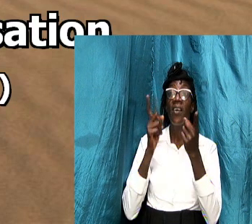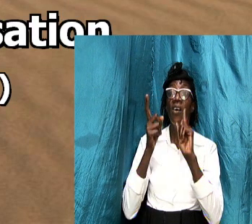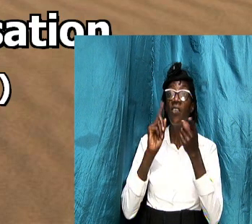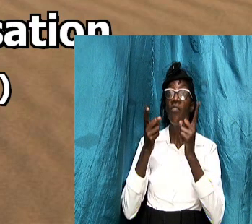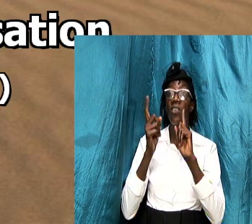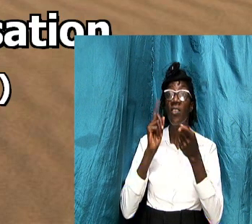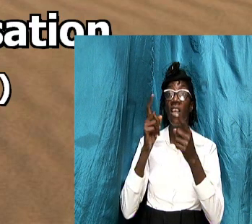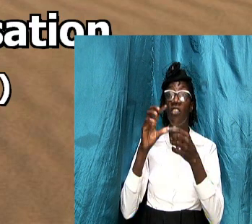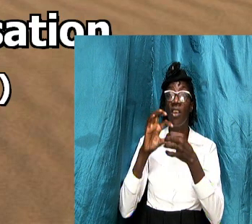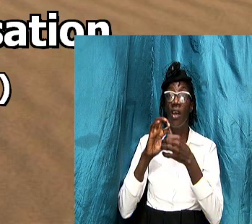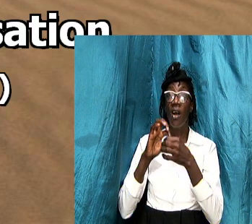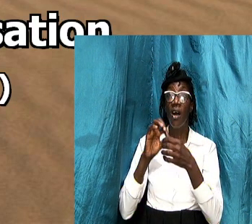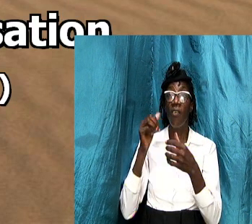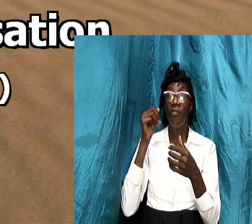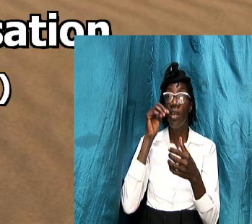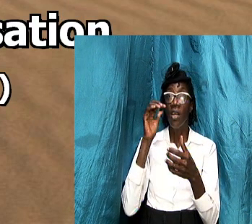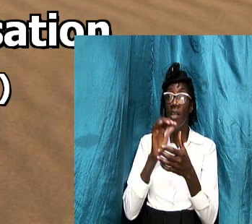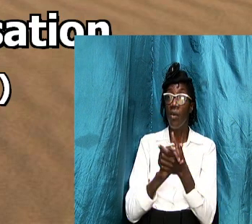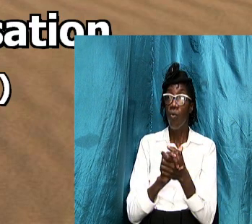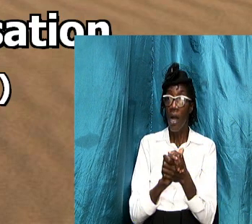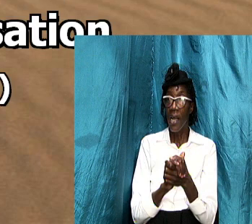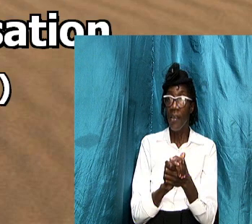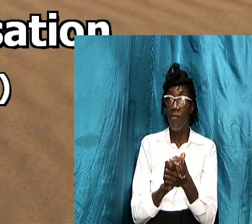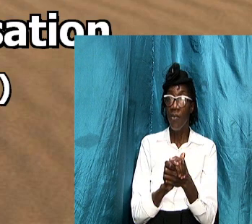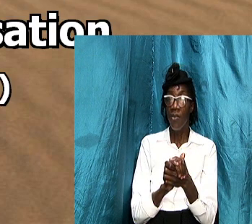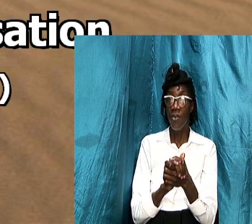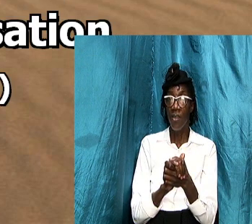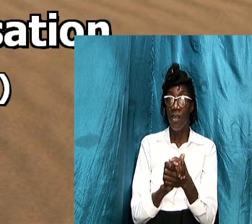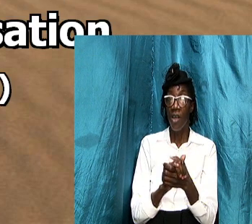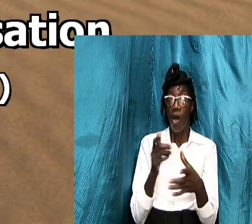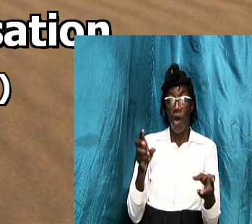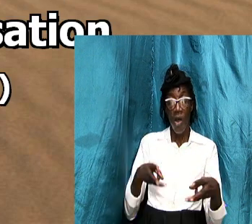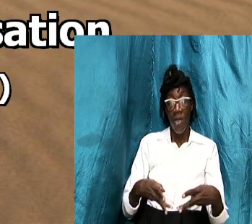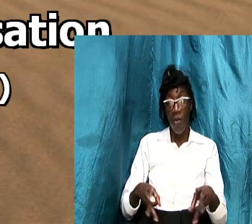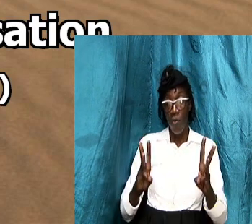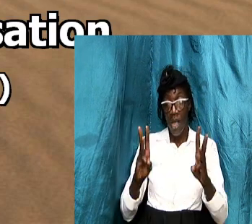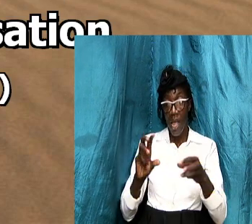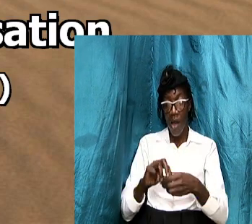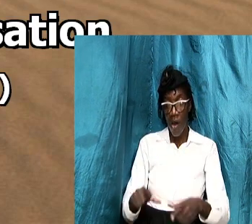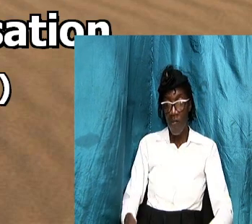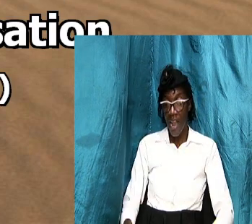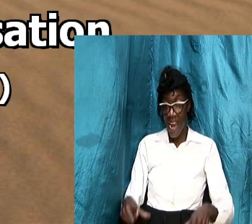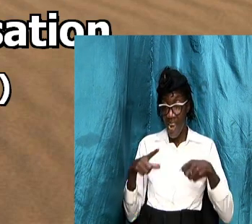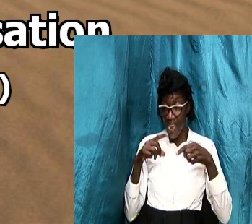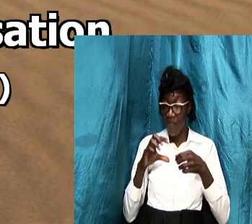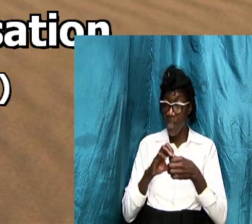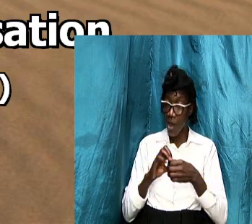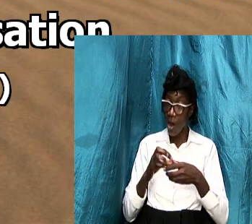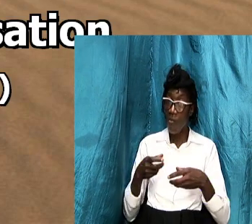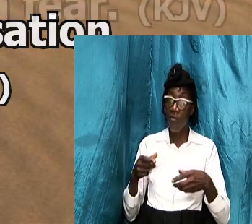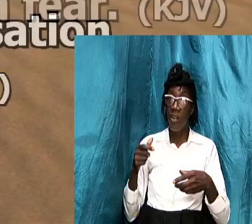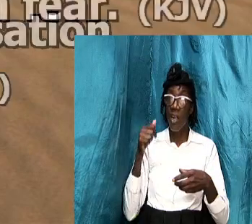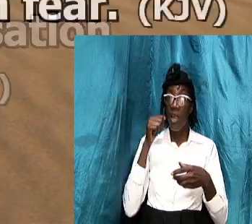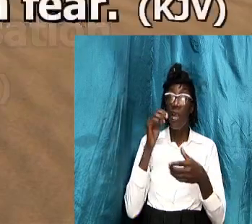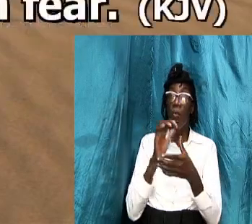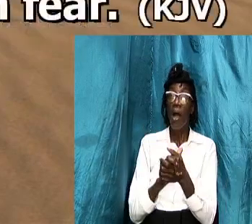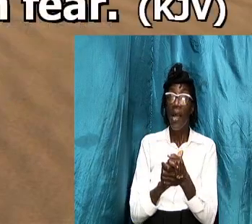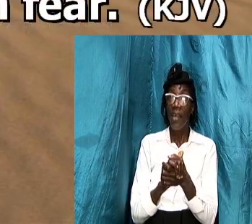of the wife or the man of the way of living of the wives right verse 2